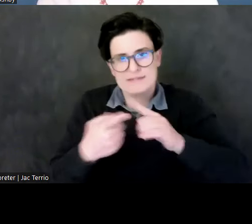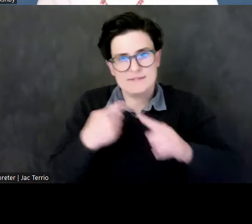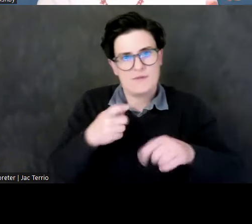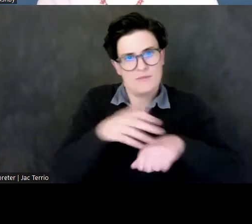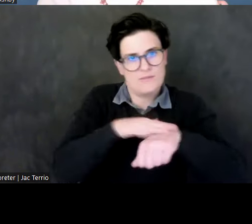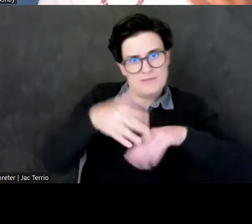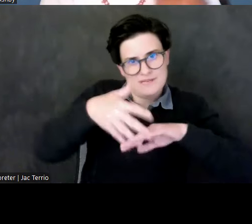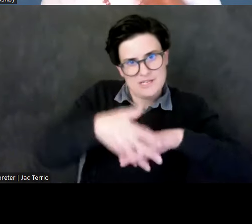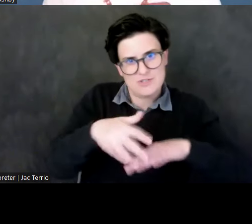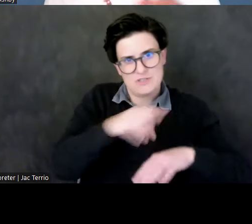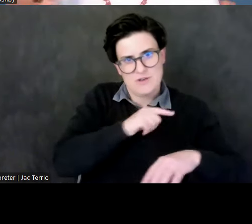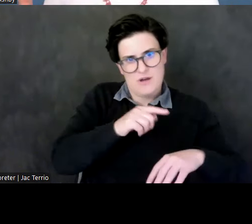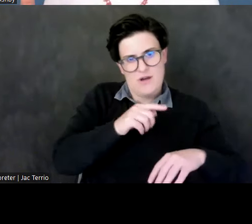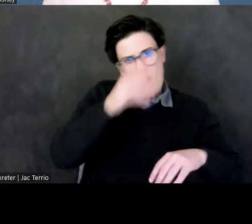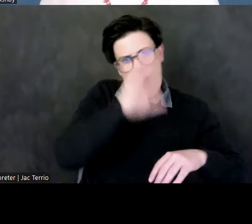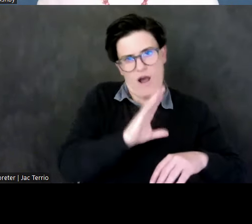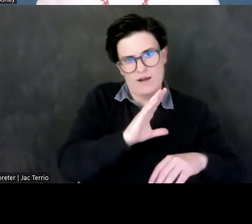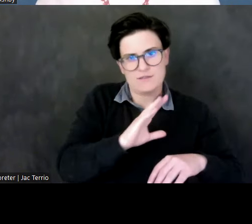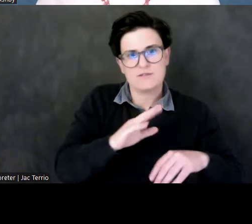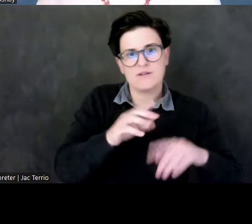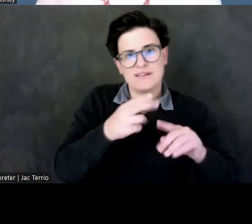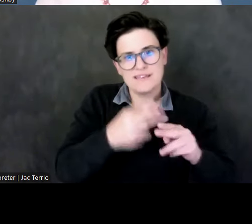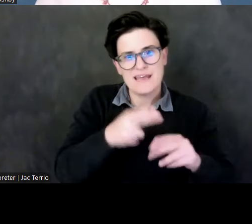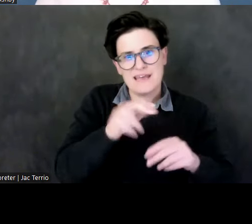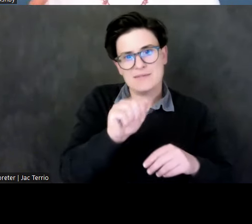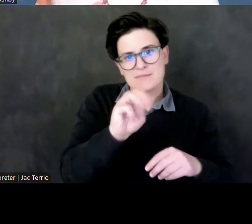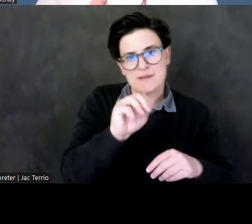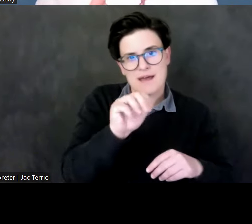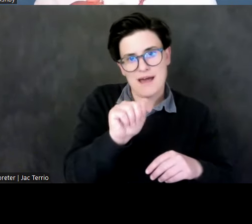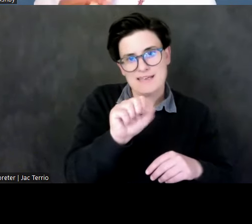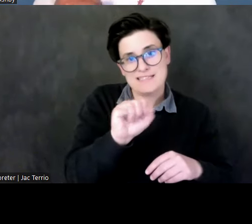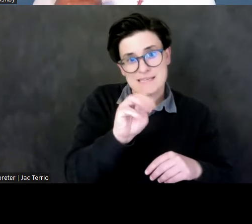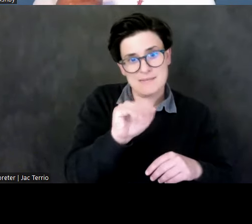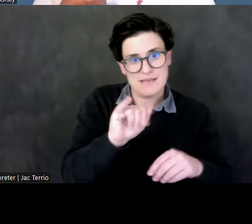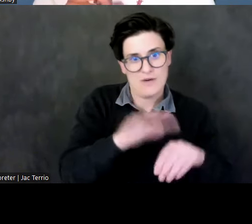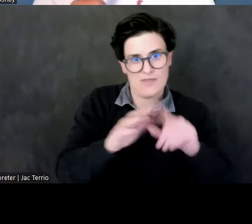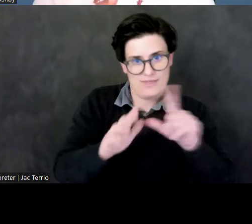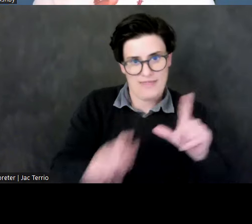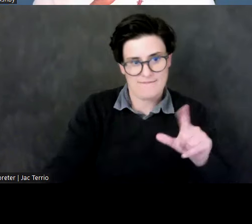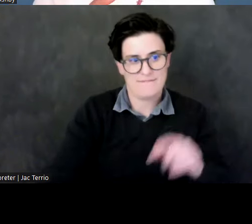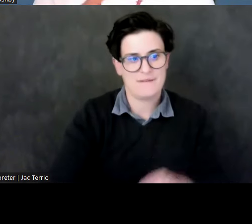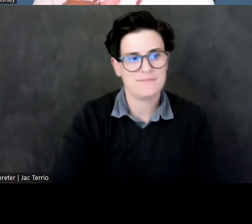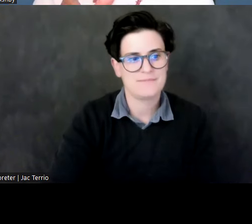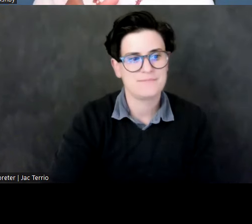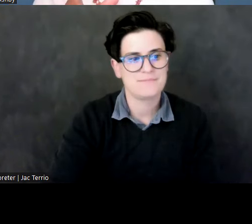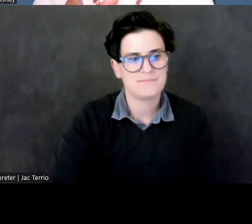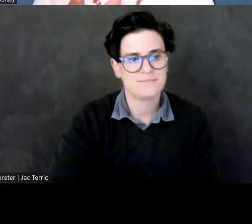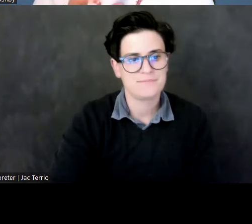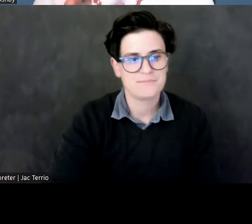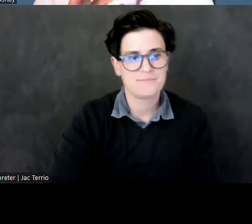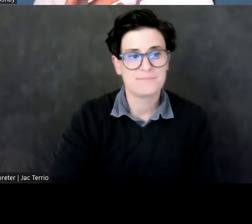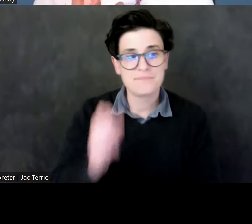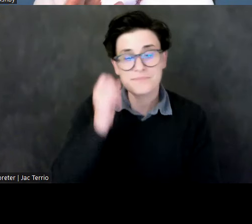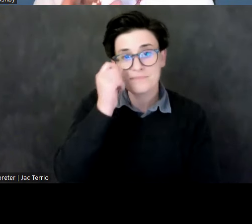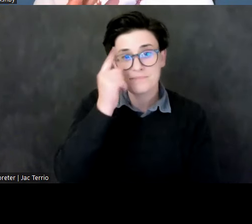Amasimi on the left. How do we know that? Meroitic hieroglyphs on the stela tell